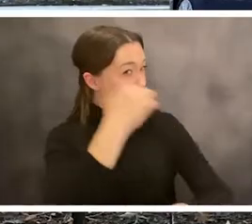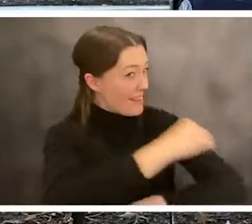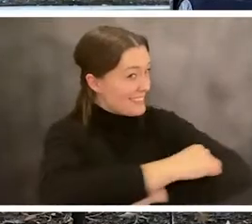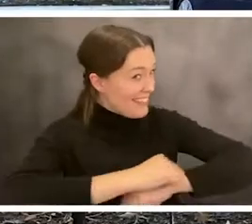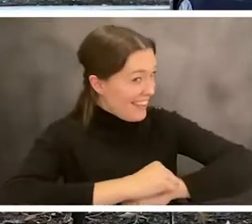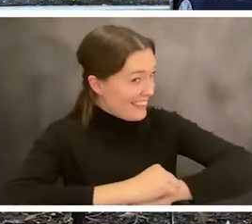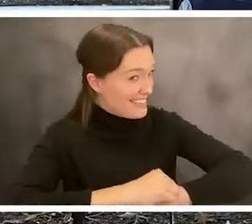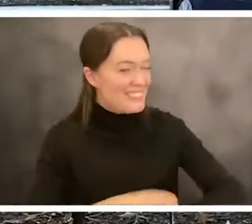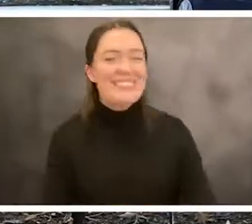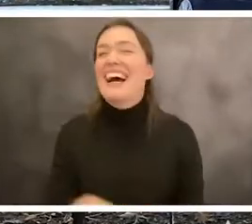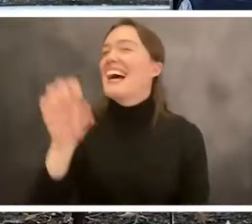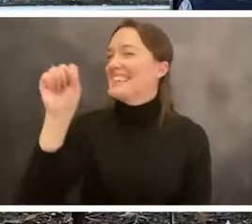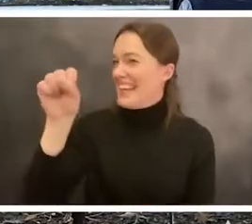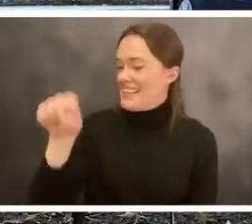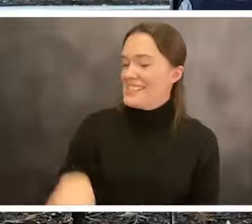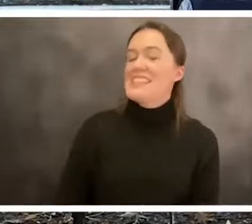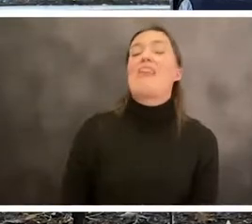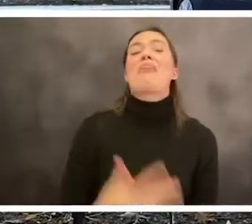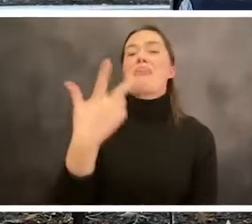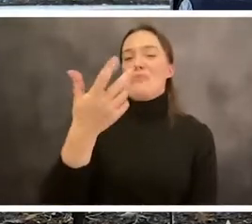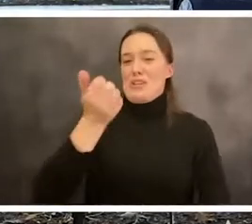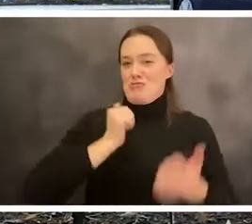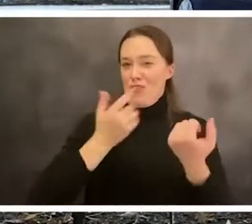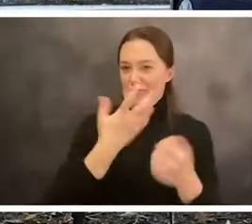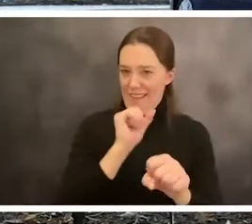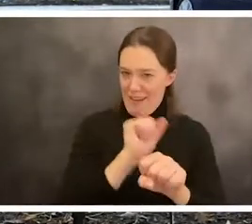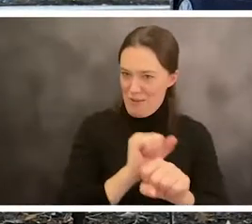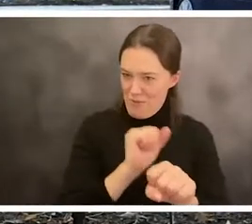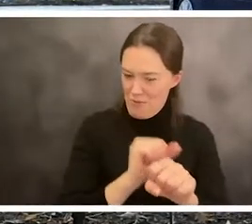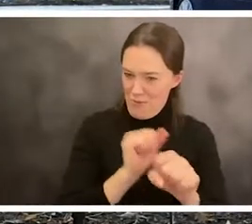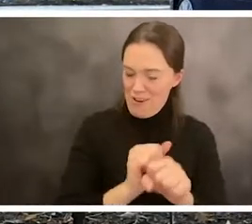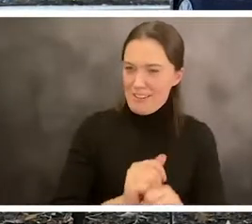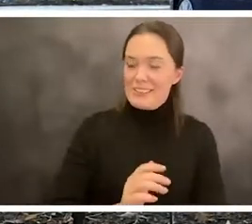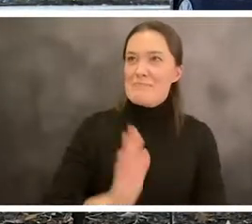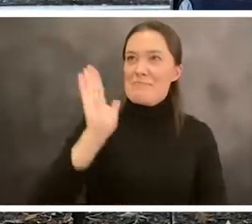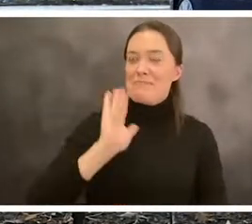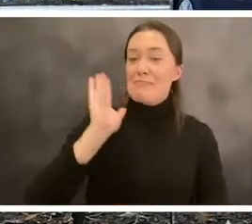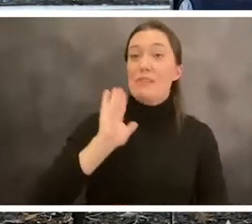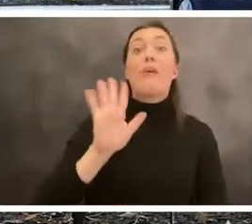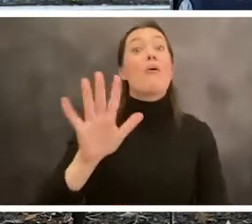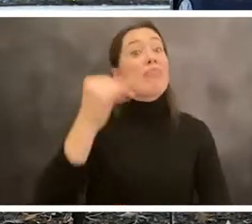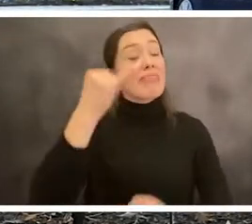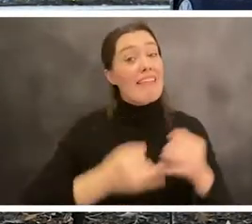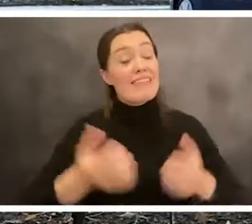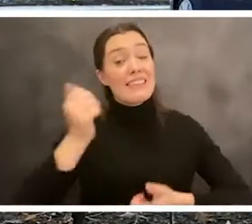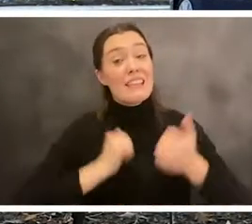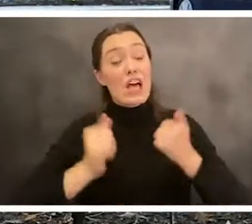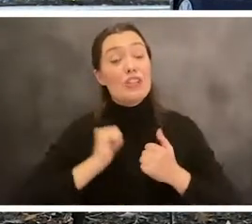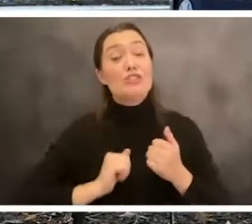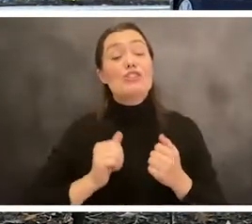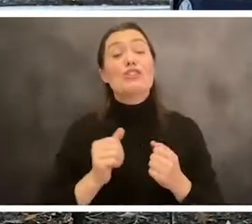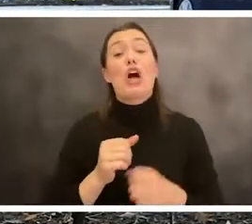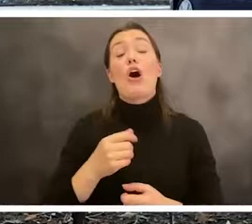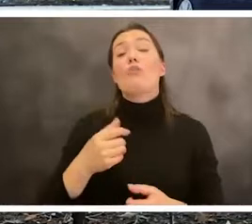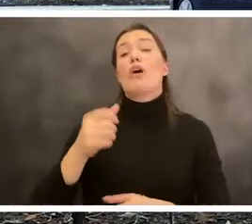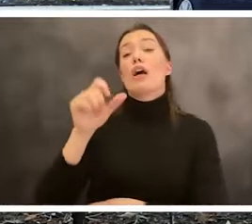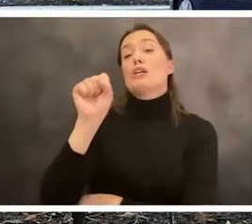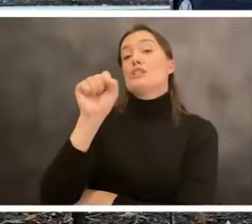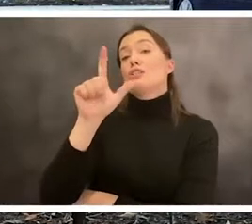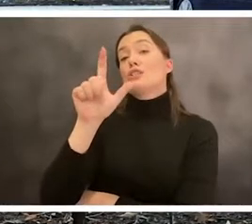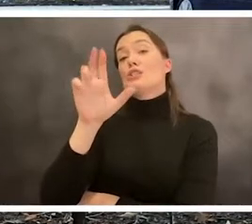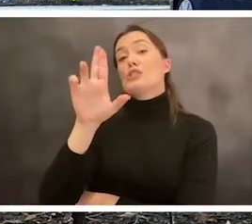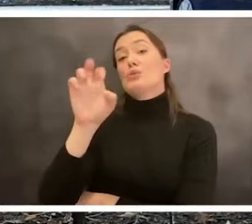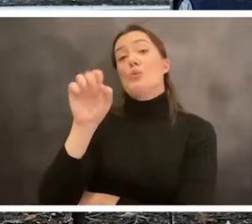I did. So it was great. I worked on three productions and the last one I worked on was with Adam Imavar when he directed Sleuth.